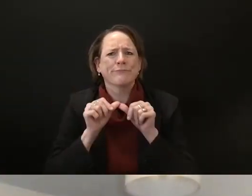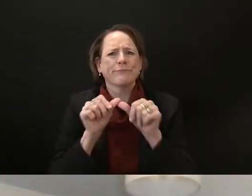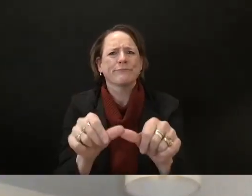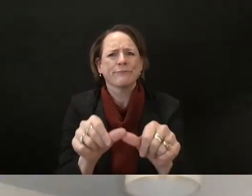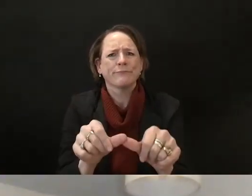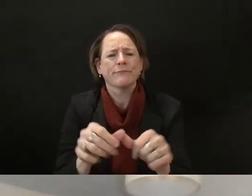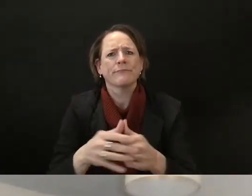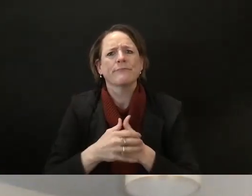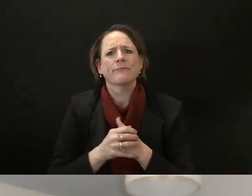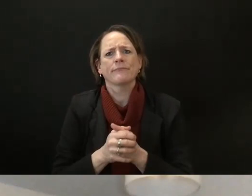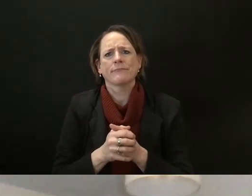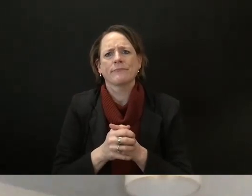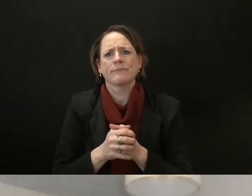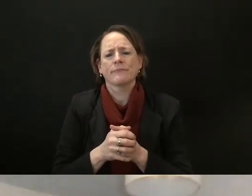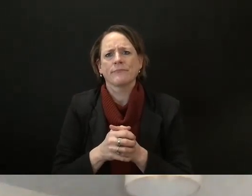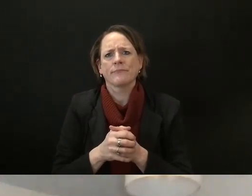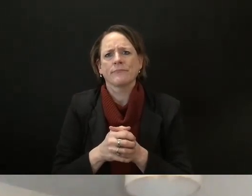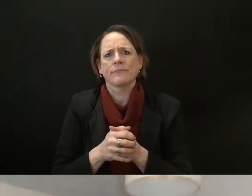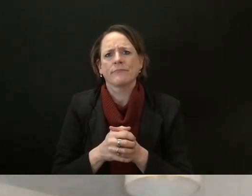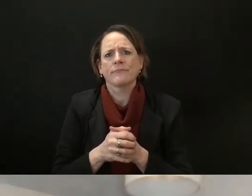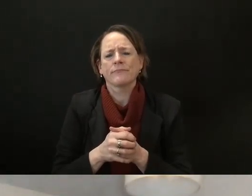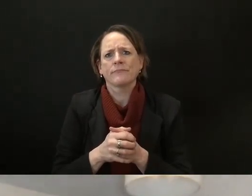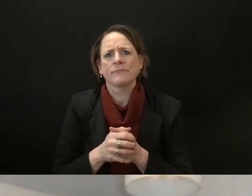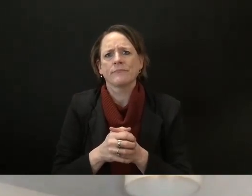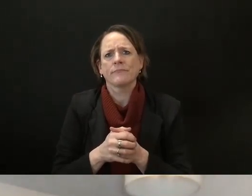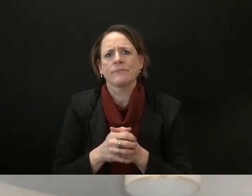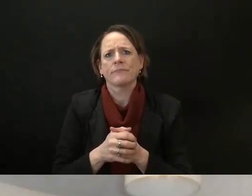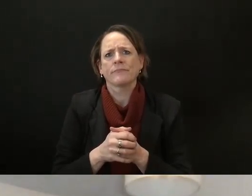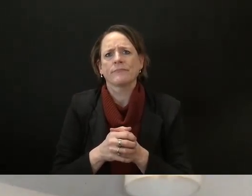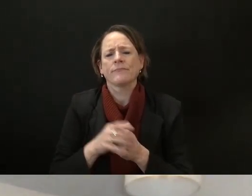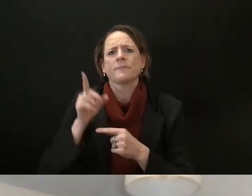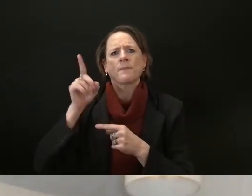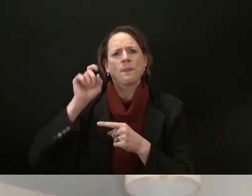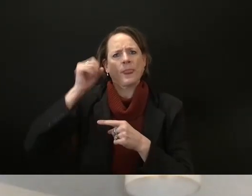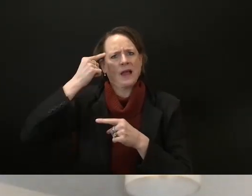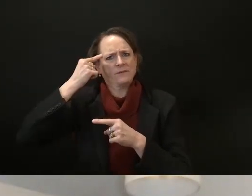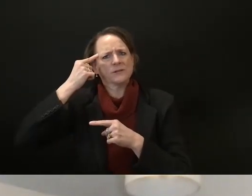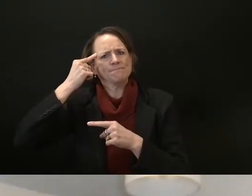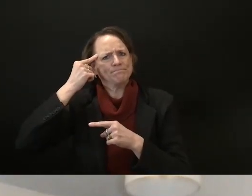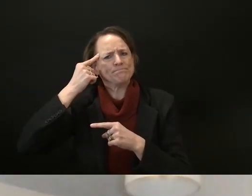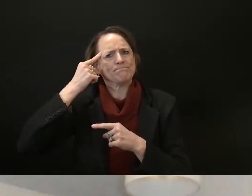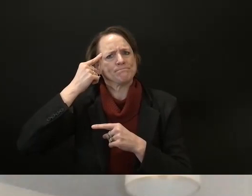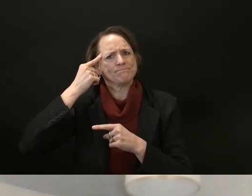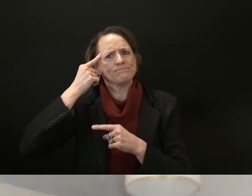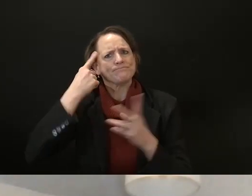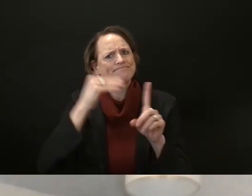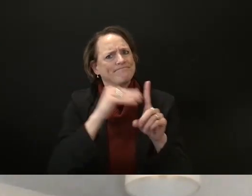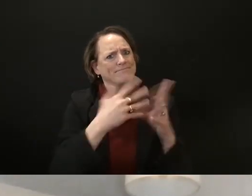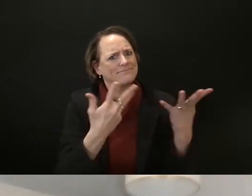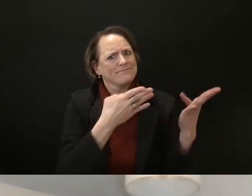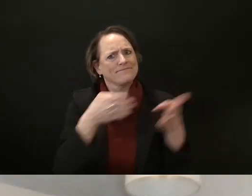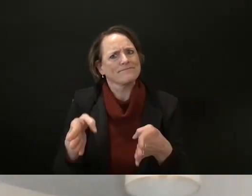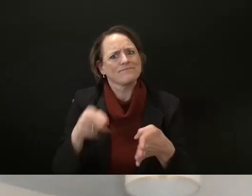order um to do more around pfos contamination so that concerns me um the um